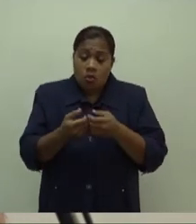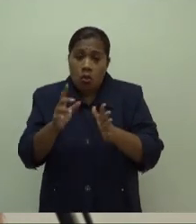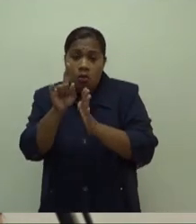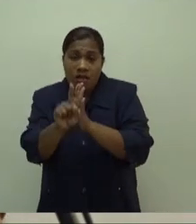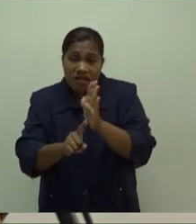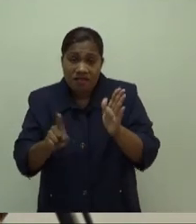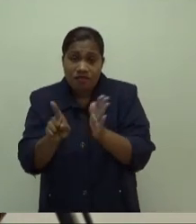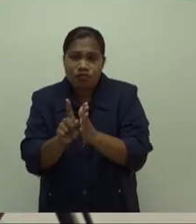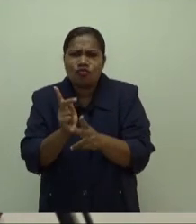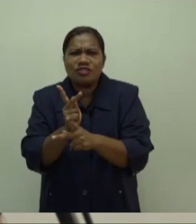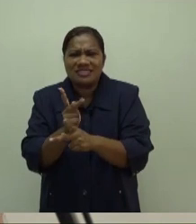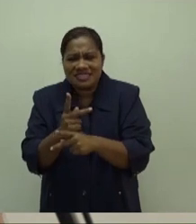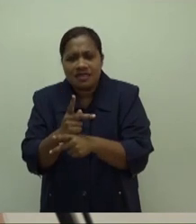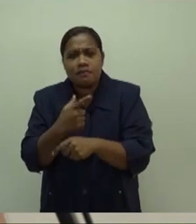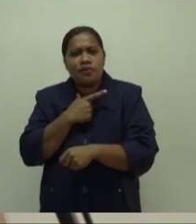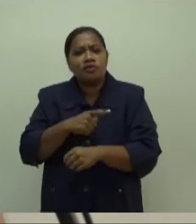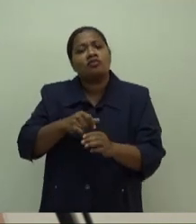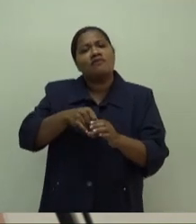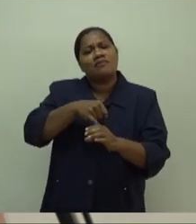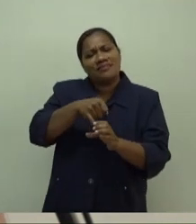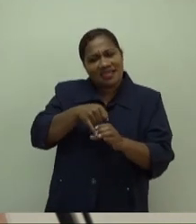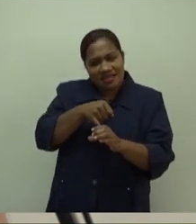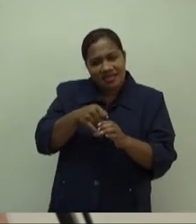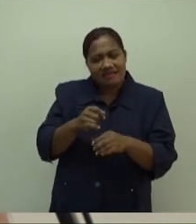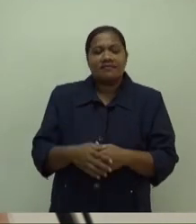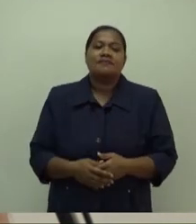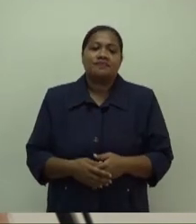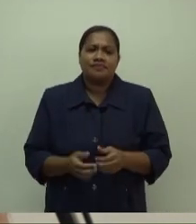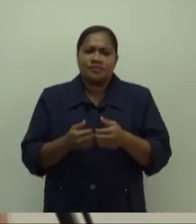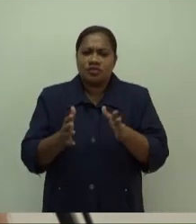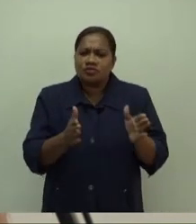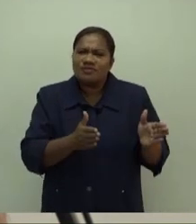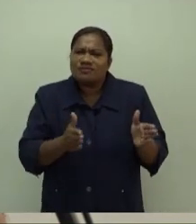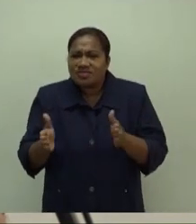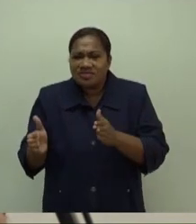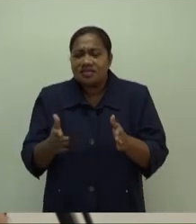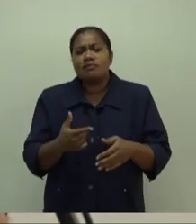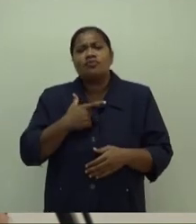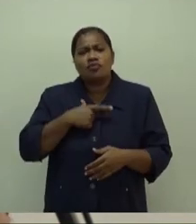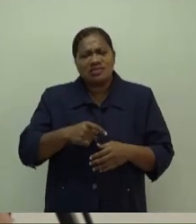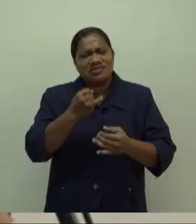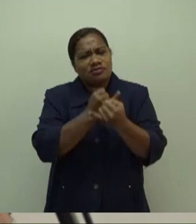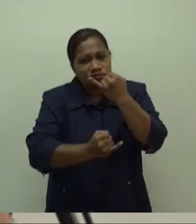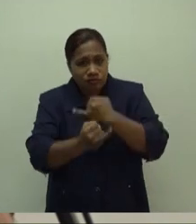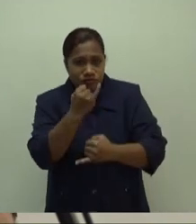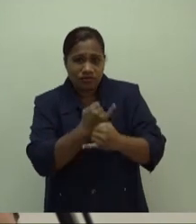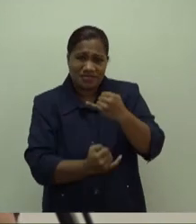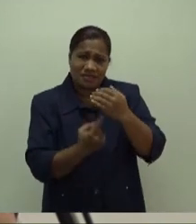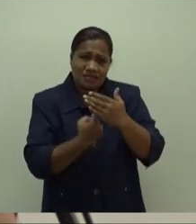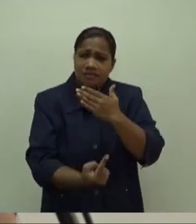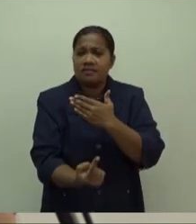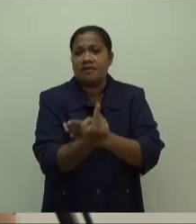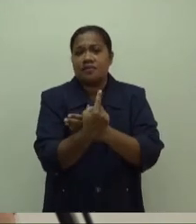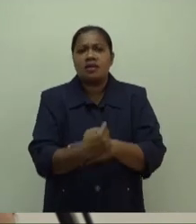to medical procedures, loss of mobility due to injury or amputation, loss of life due to